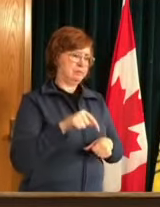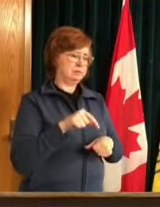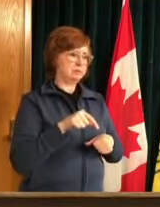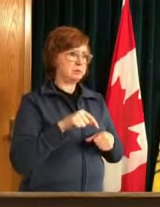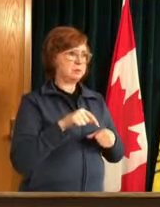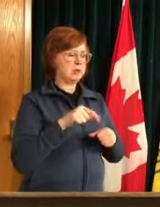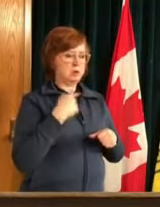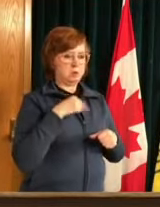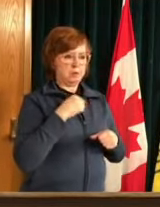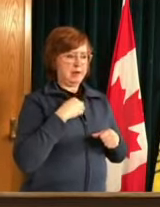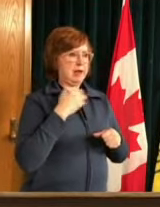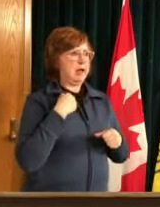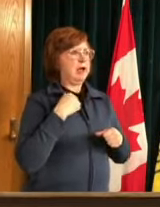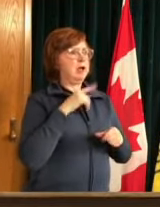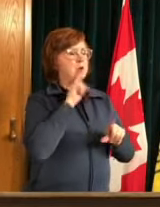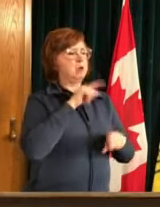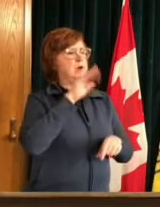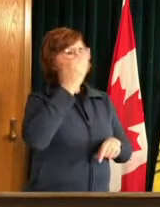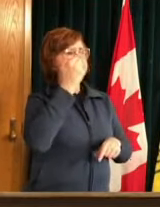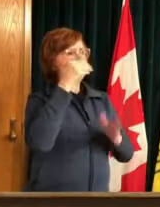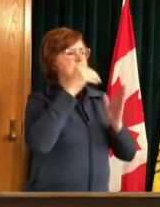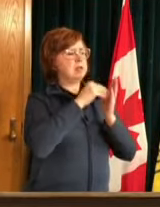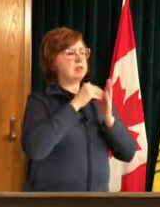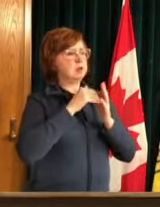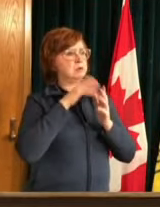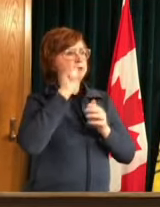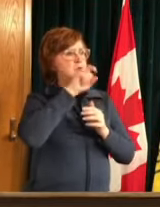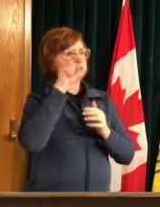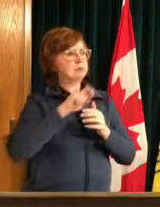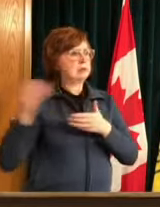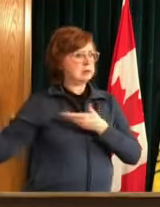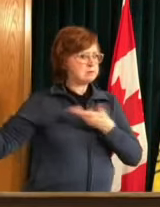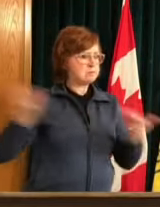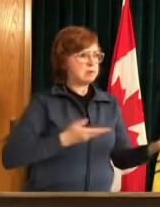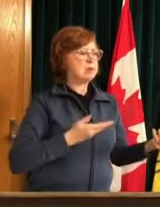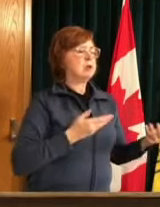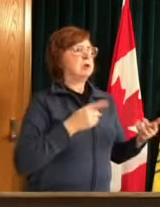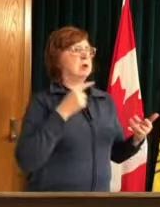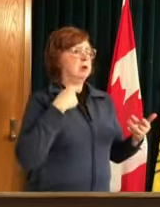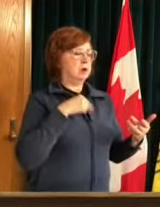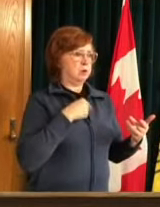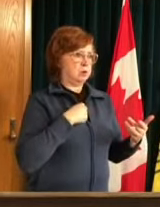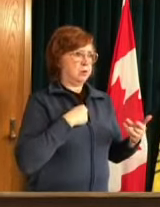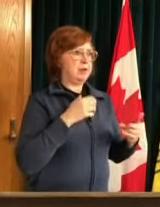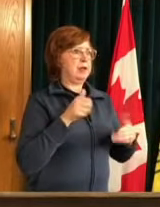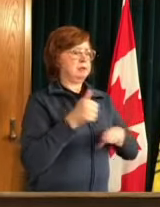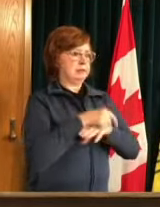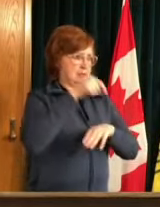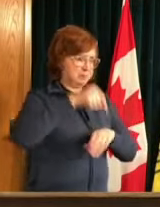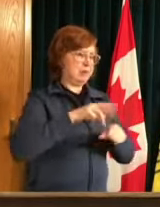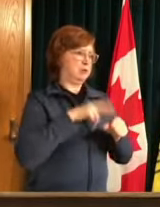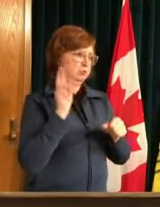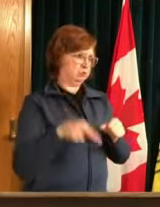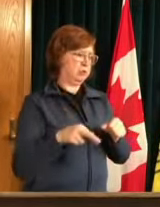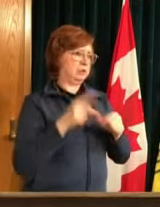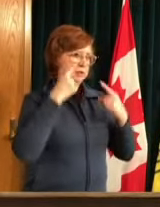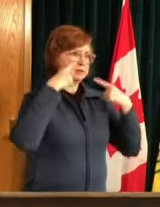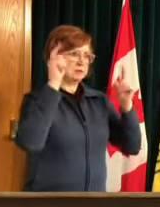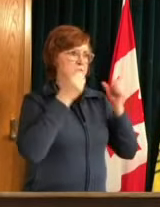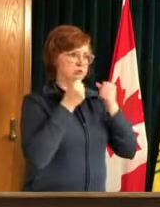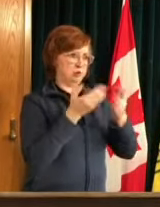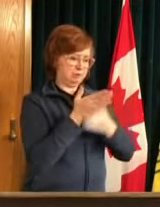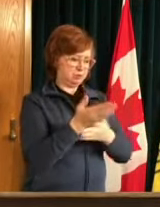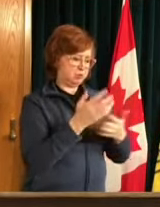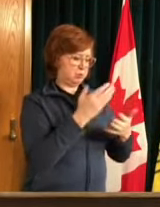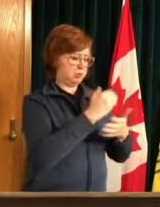000 astrazeneca vaccines we ran through a drive-through clinic uh uh here in regina and the uh very successful drive-through clinic that ran here over